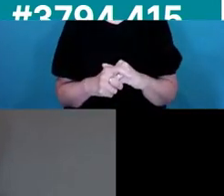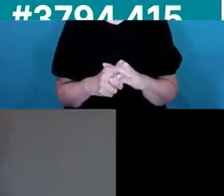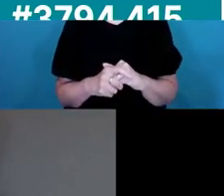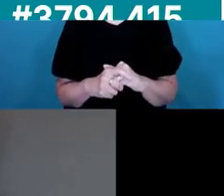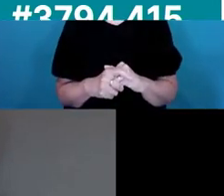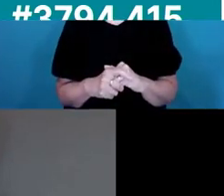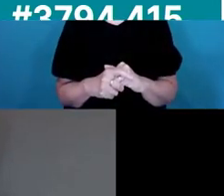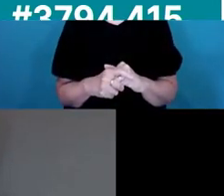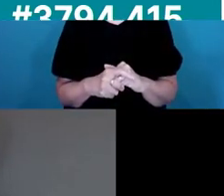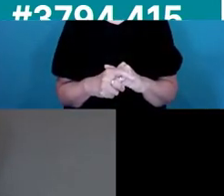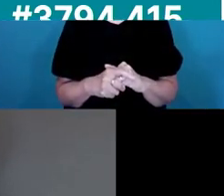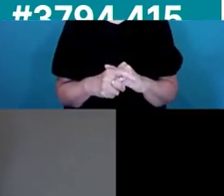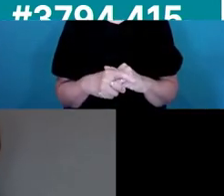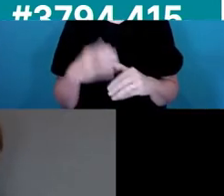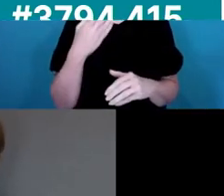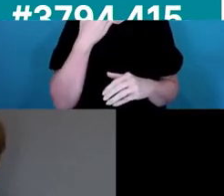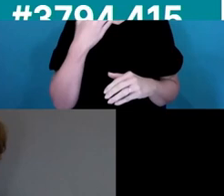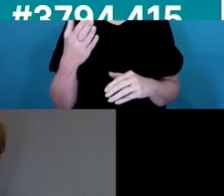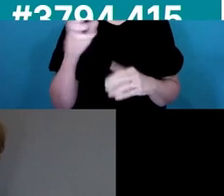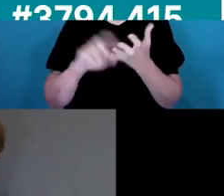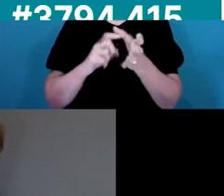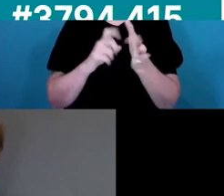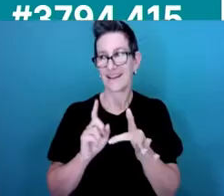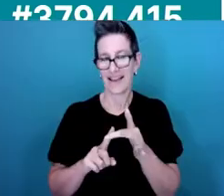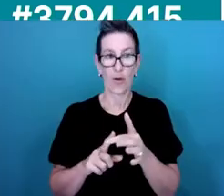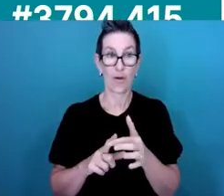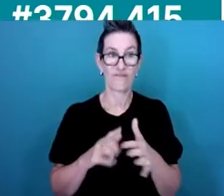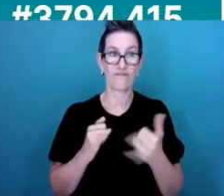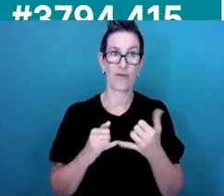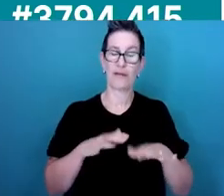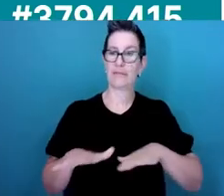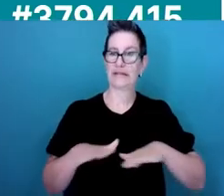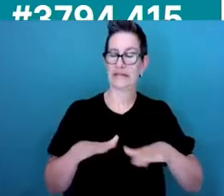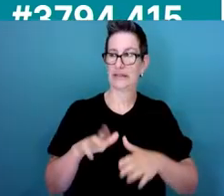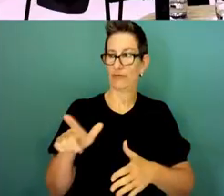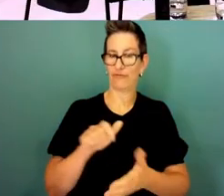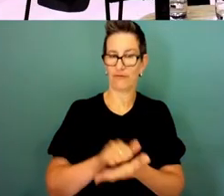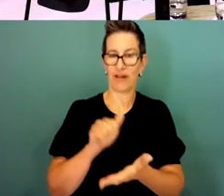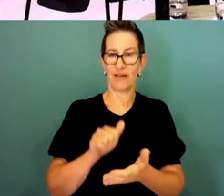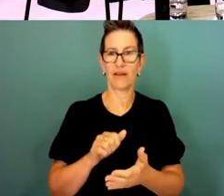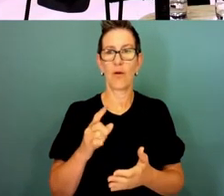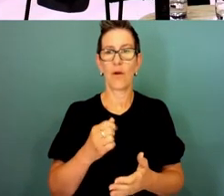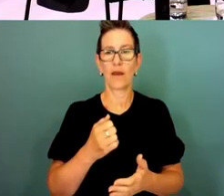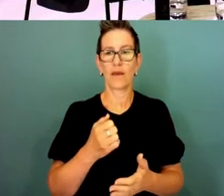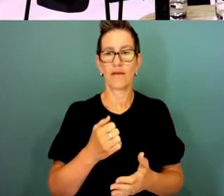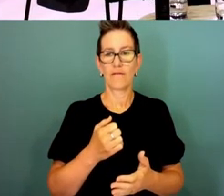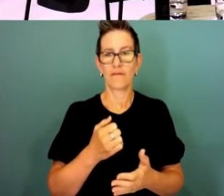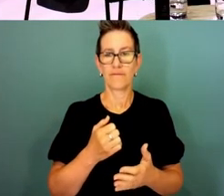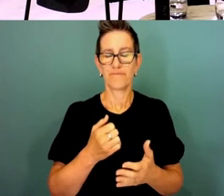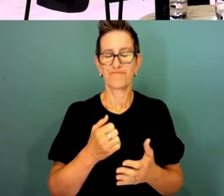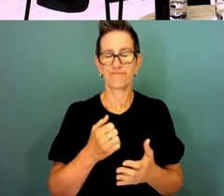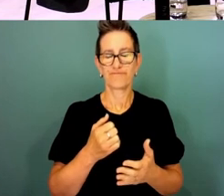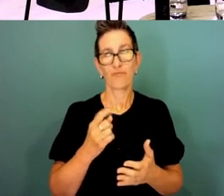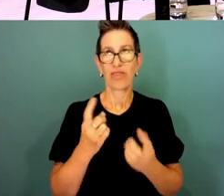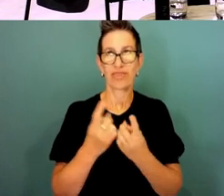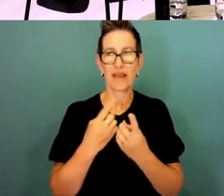an accelerated agenda resonate with me. We've got a lot on. But one of my main take-outs from listening to